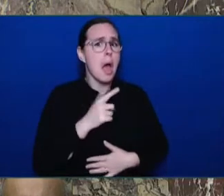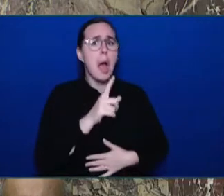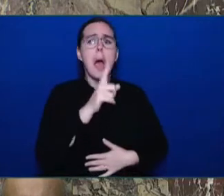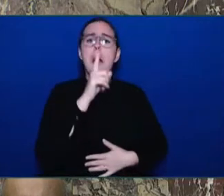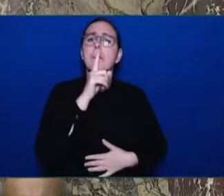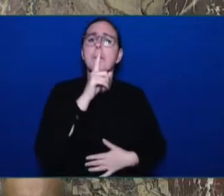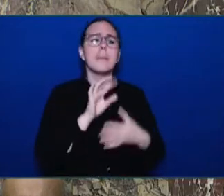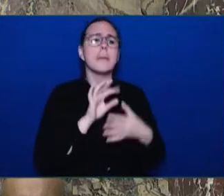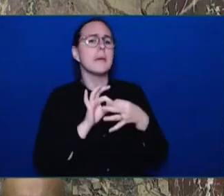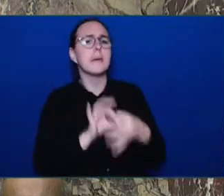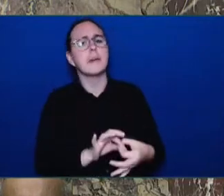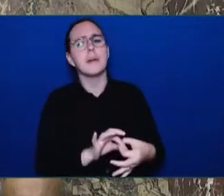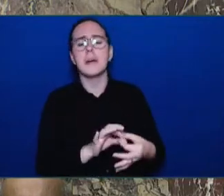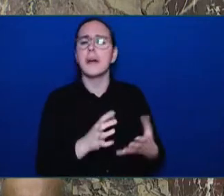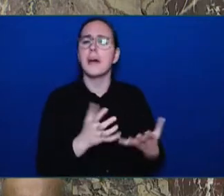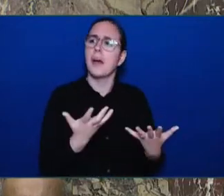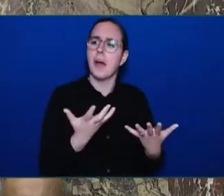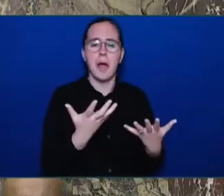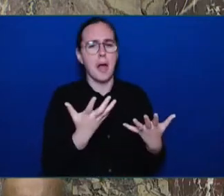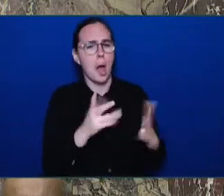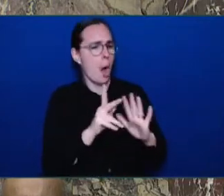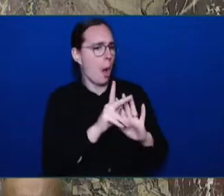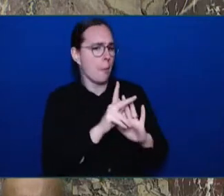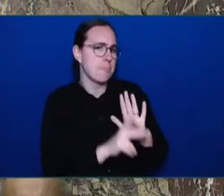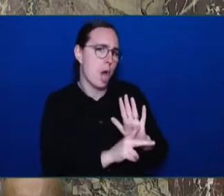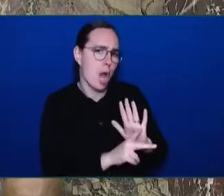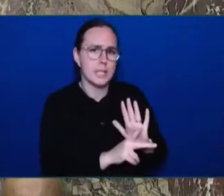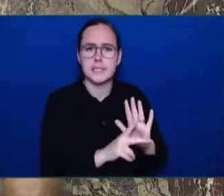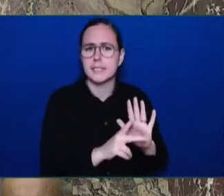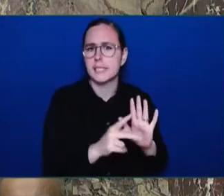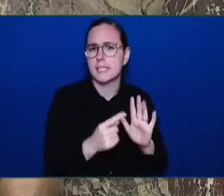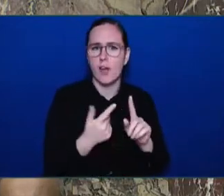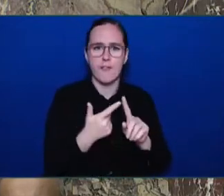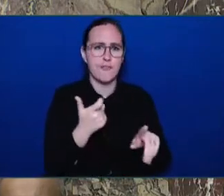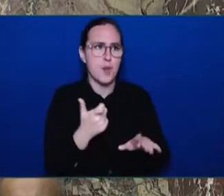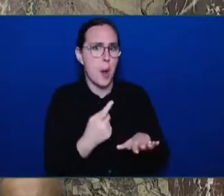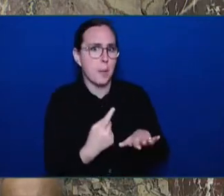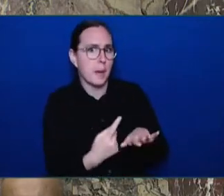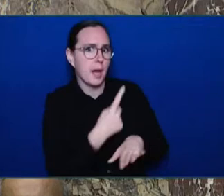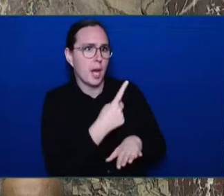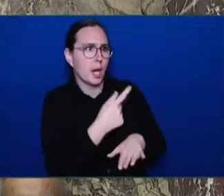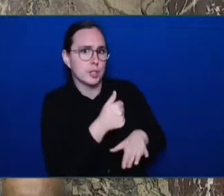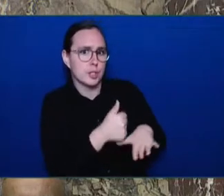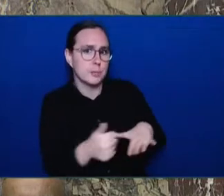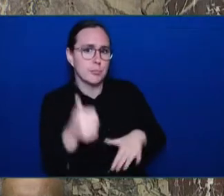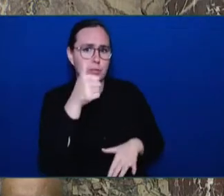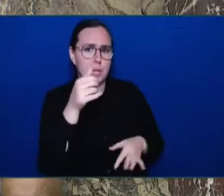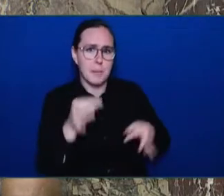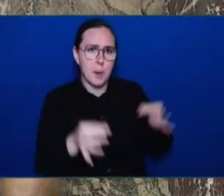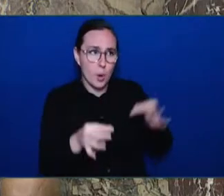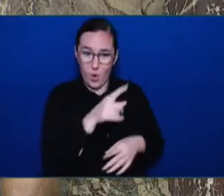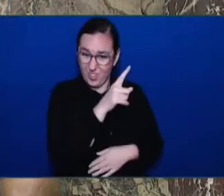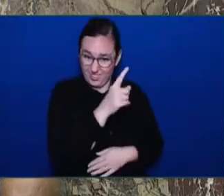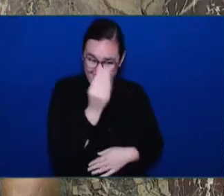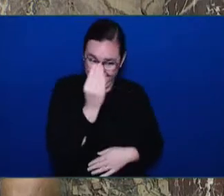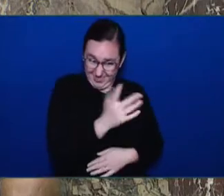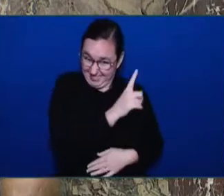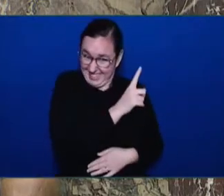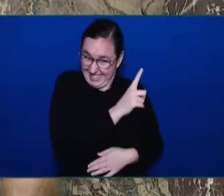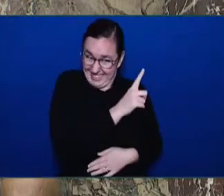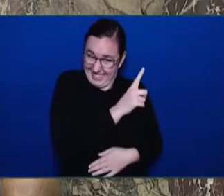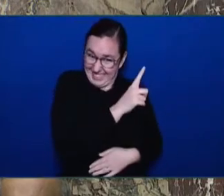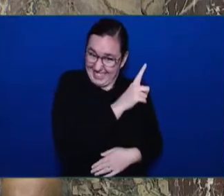Court decisions, again, which members on that side of the House know. We have been working diligently to try and make the best of a bad situation that we